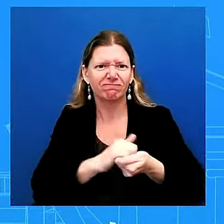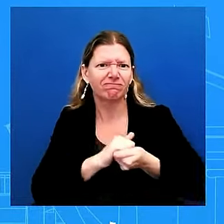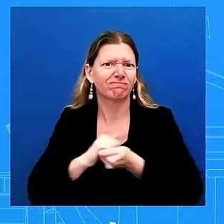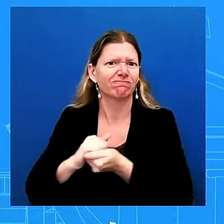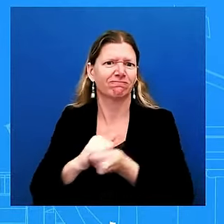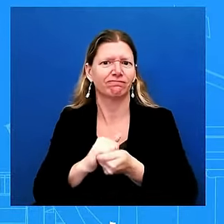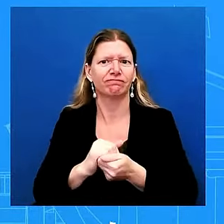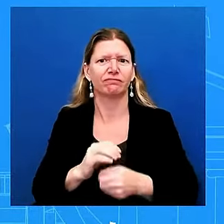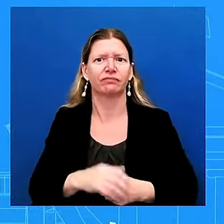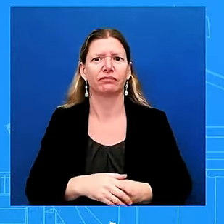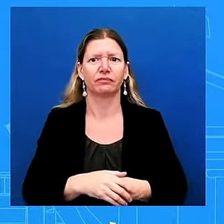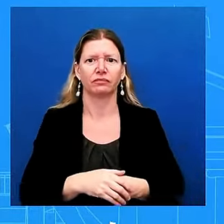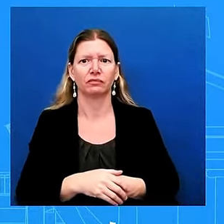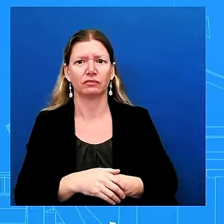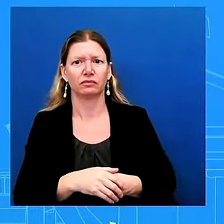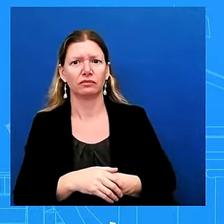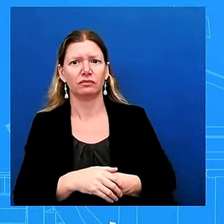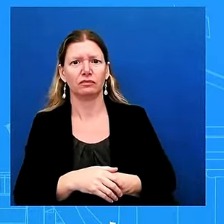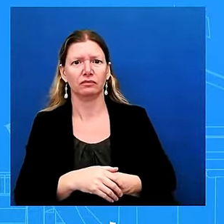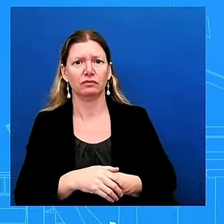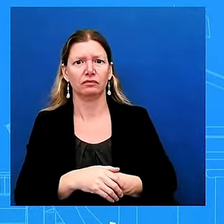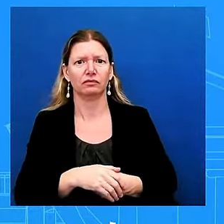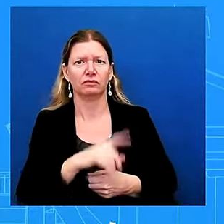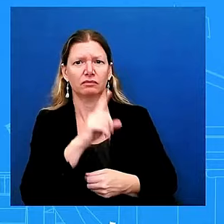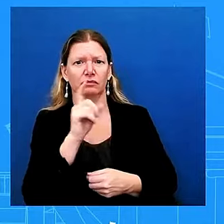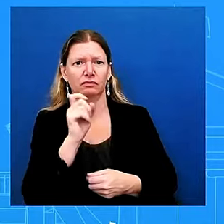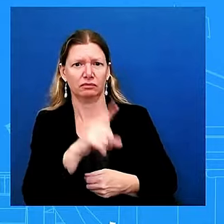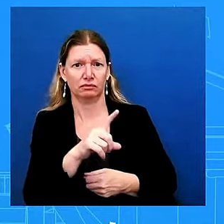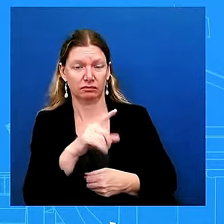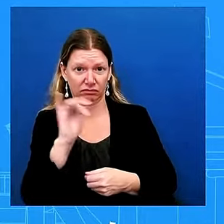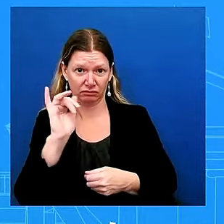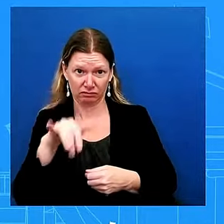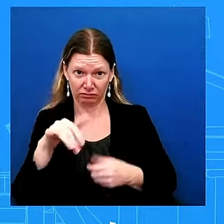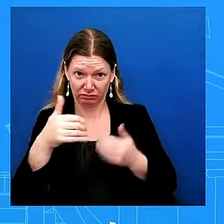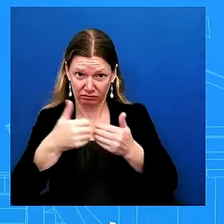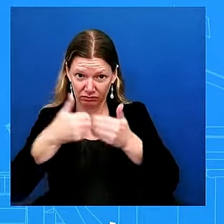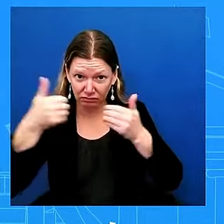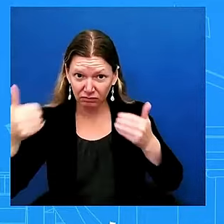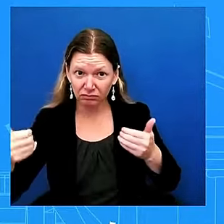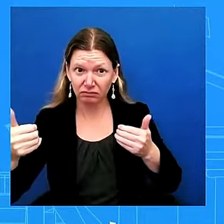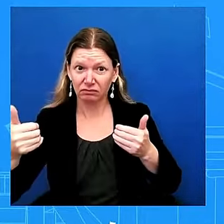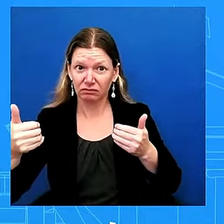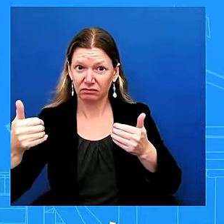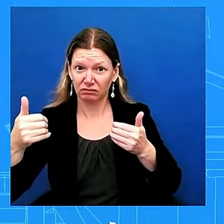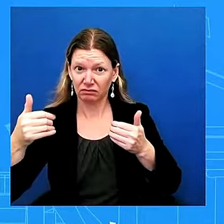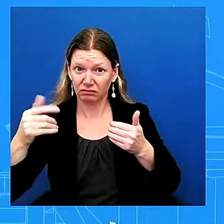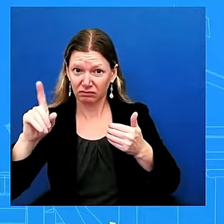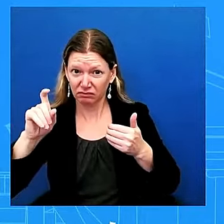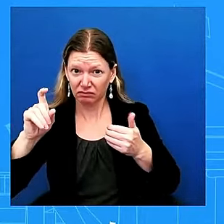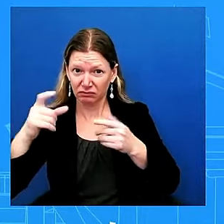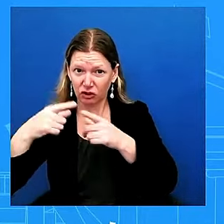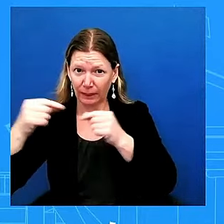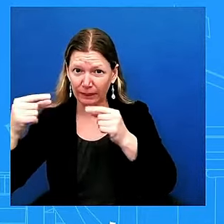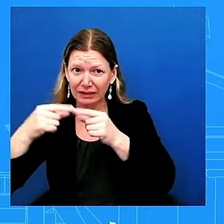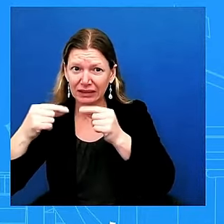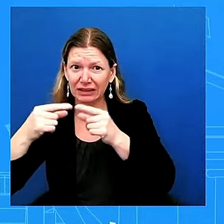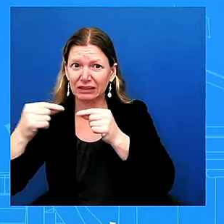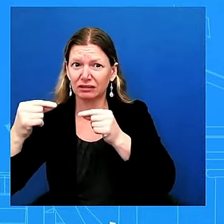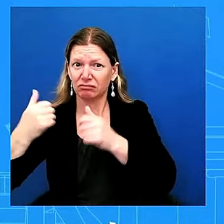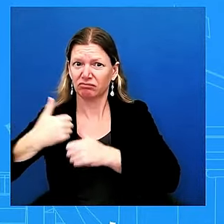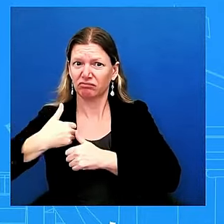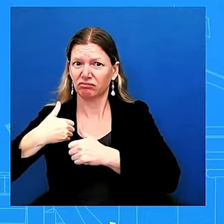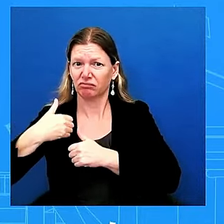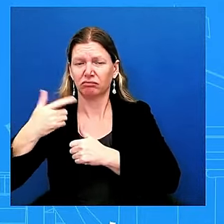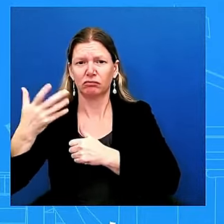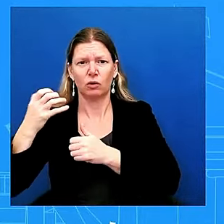countries he also said the idea of putting japanese troops on guam i don't know if that's something the president would just not something that i've spoken